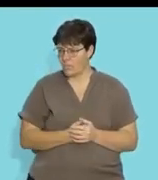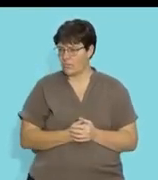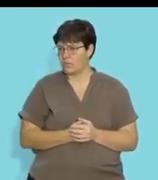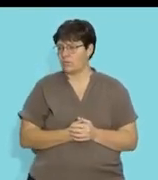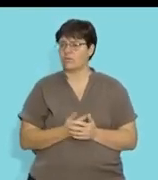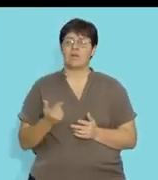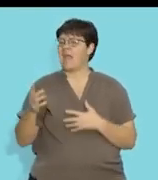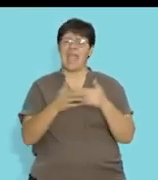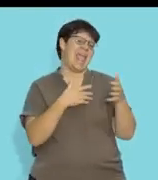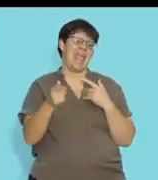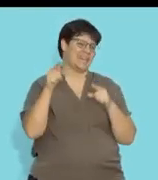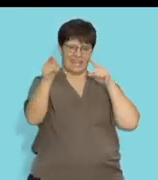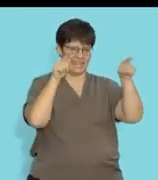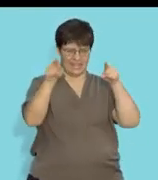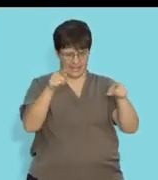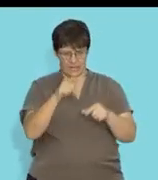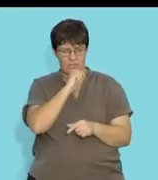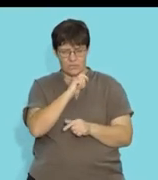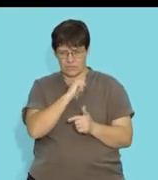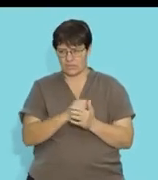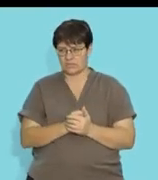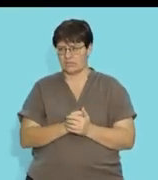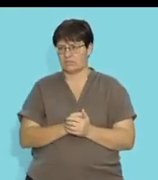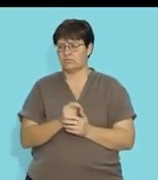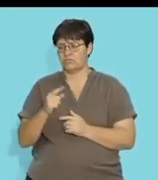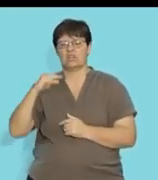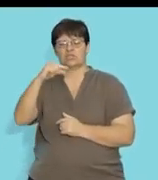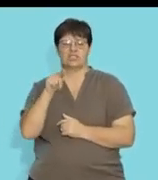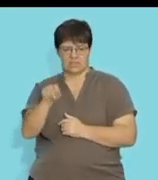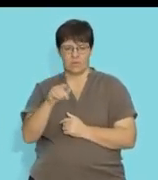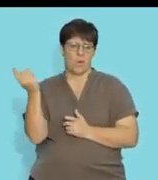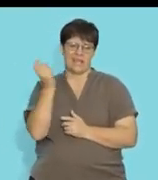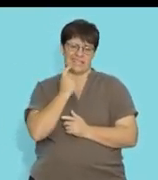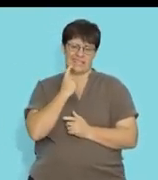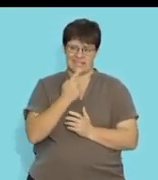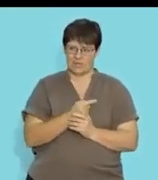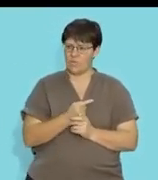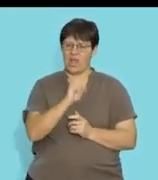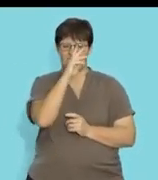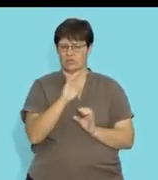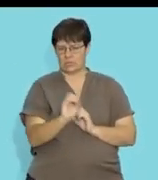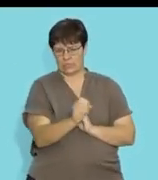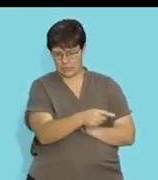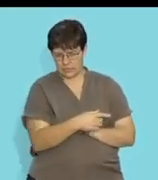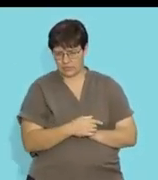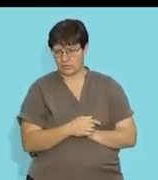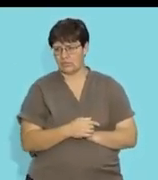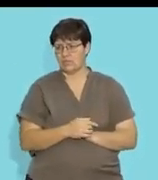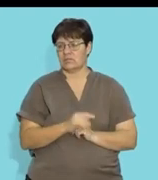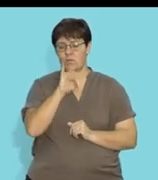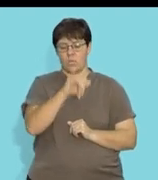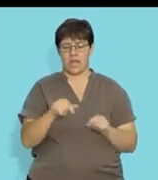It will be, you use any of the equations you want. So let's maybe take g because it's easier since it doesn't have a fraction.